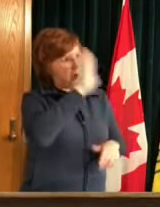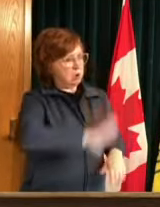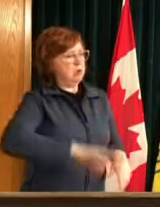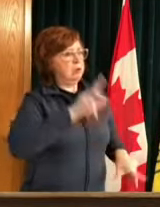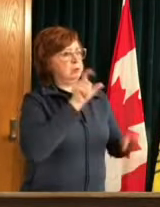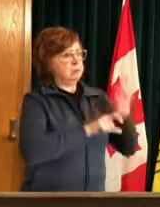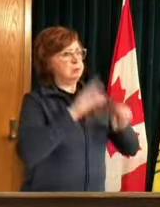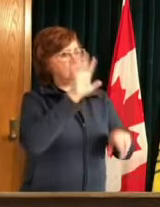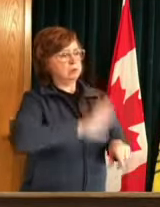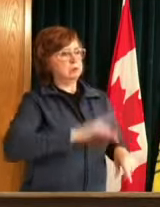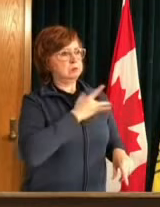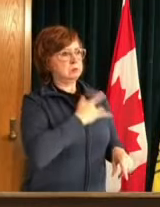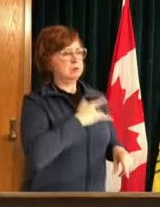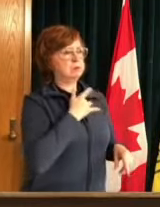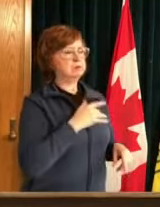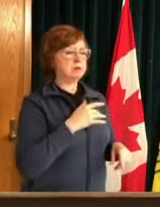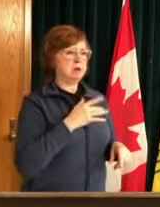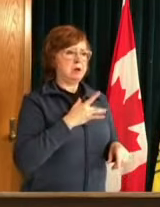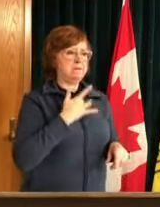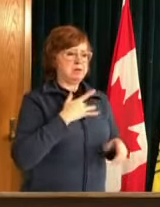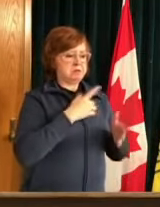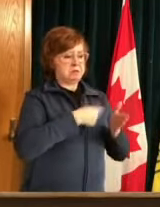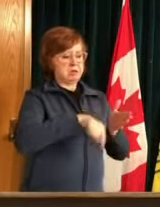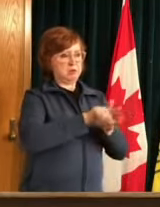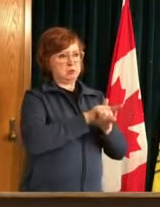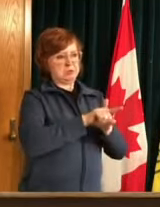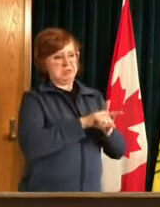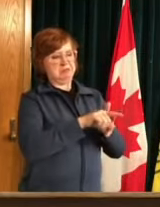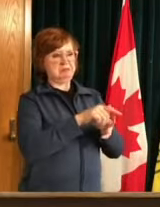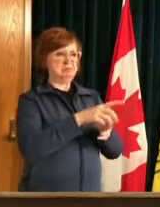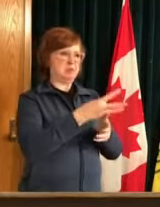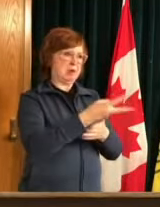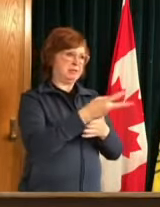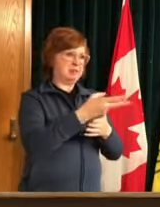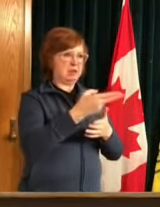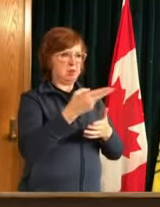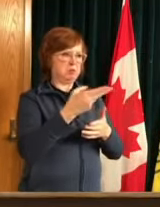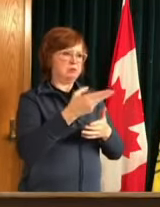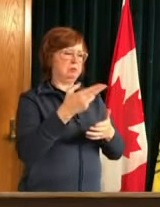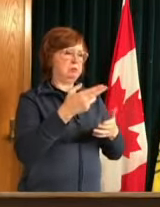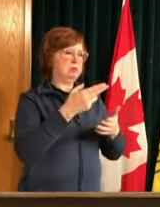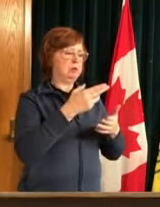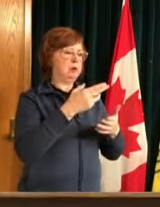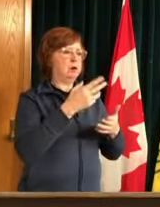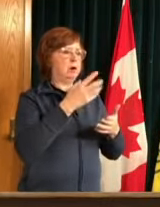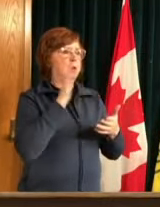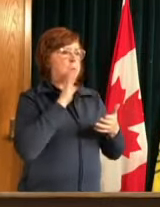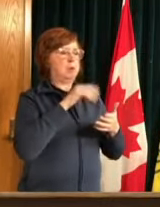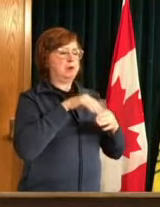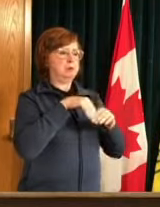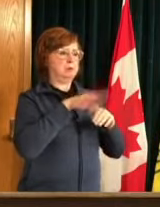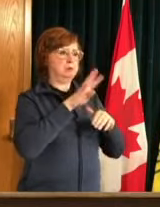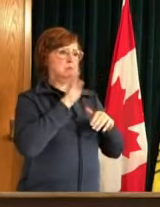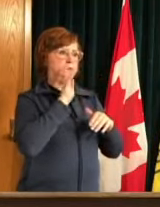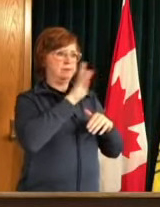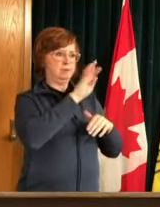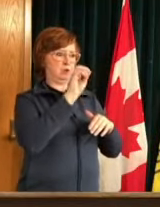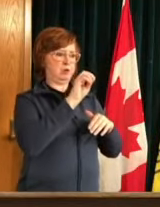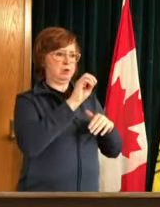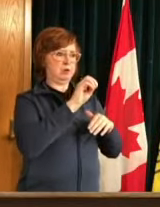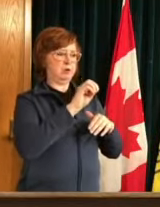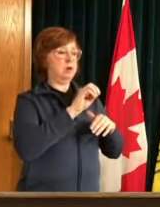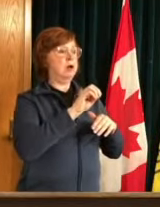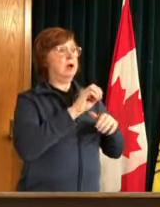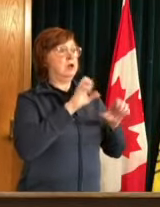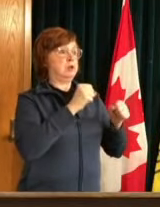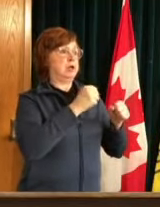we'll we should be getting down to that 40 and over age group which will then open up the opportunity uh for either at the pharmacy or through the